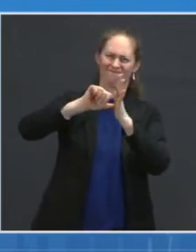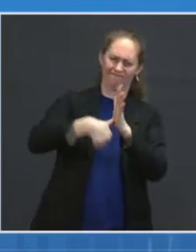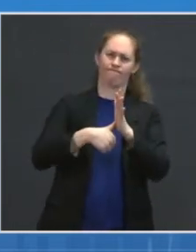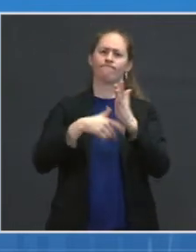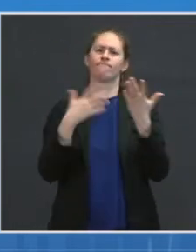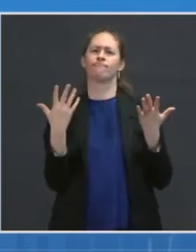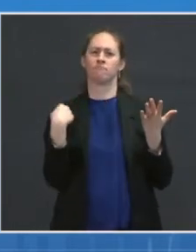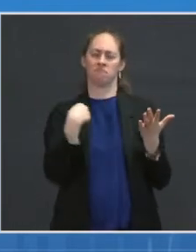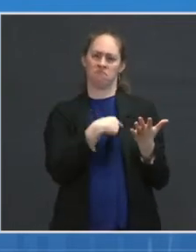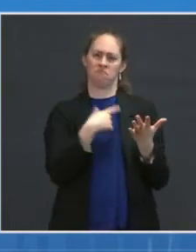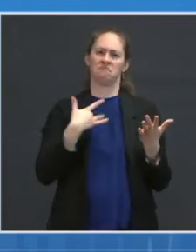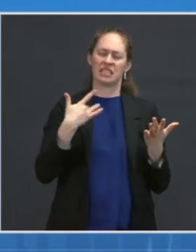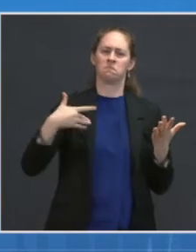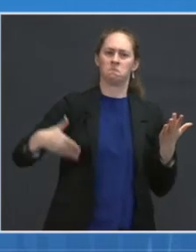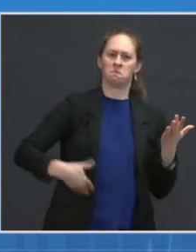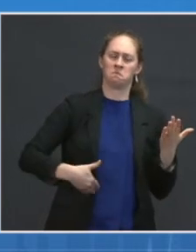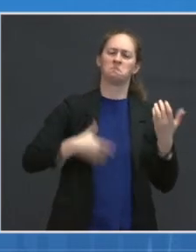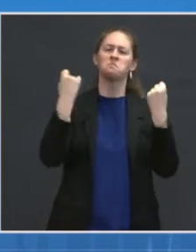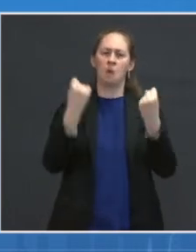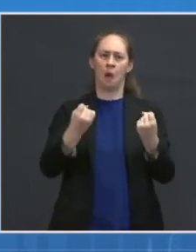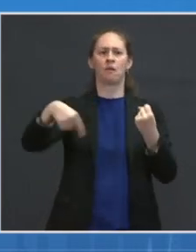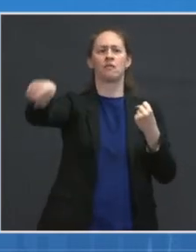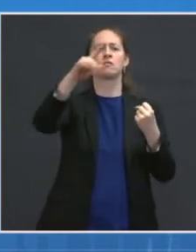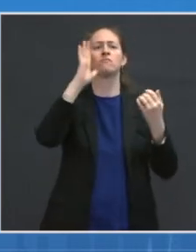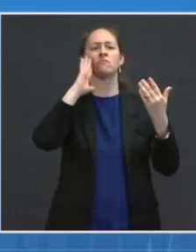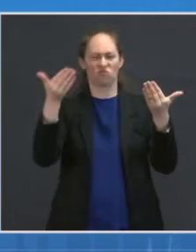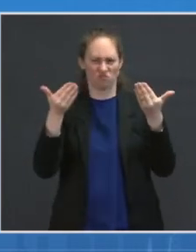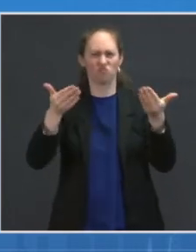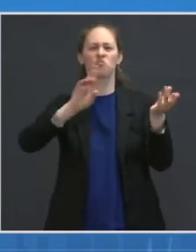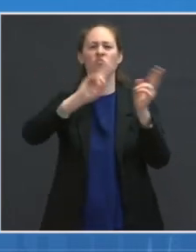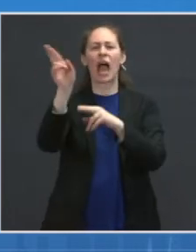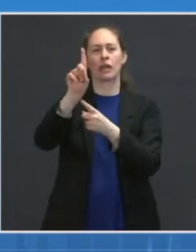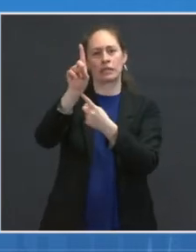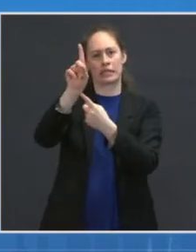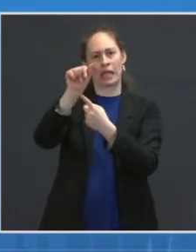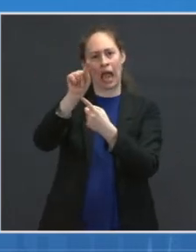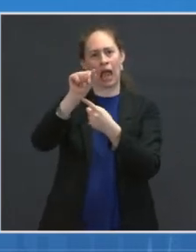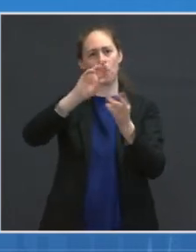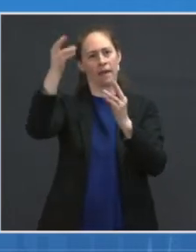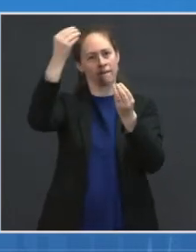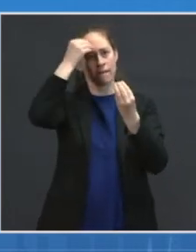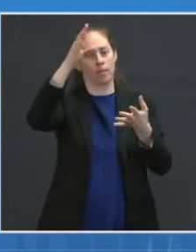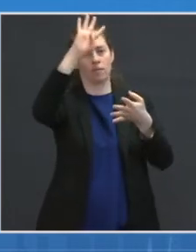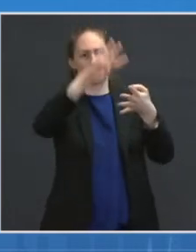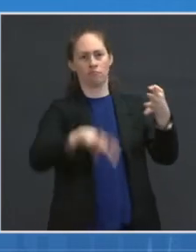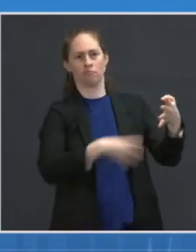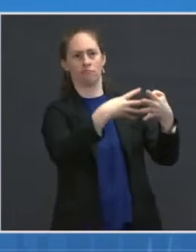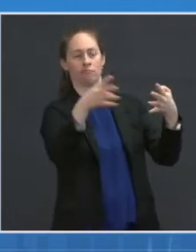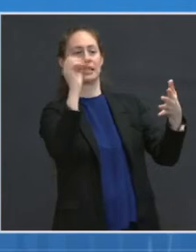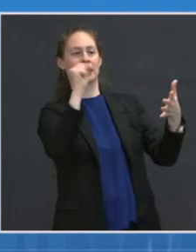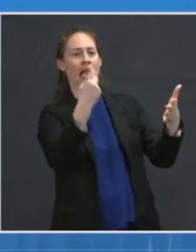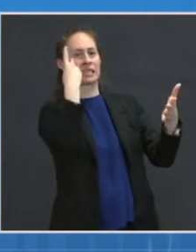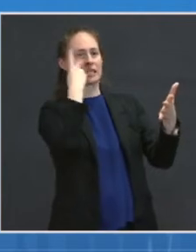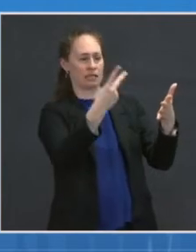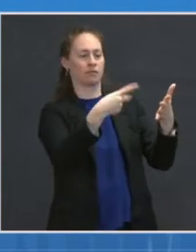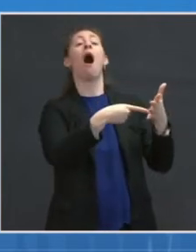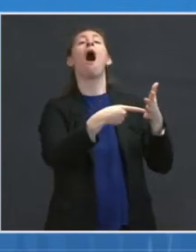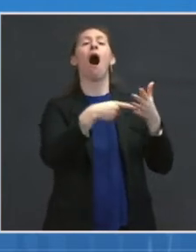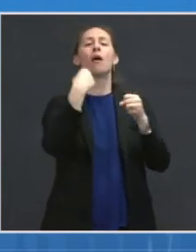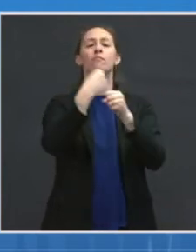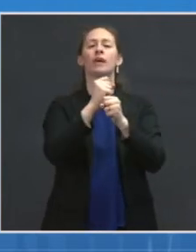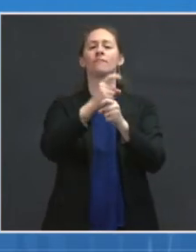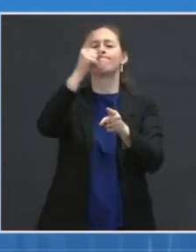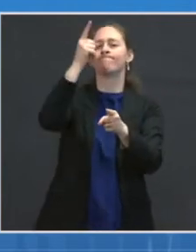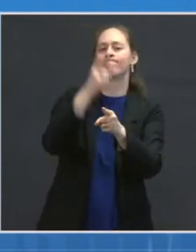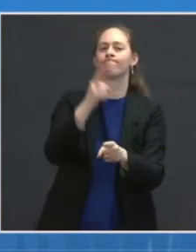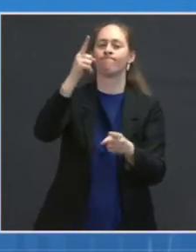will have data that will give us the capability of saying the safety and comparable efficacy